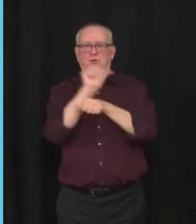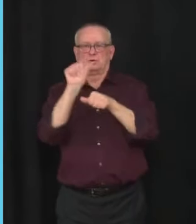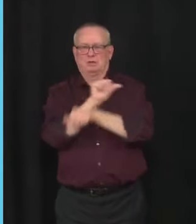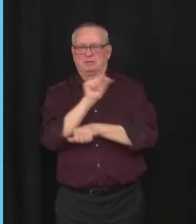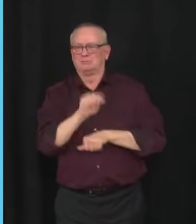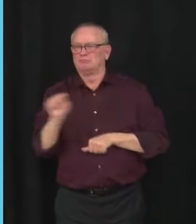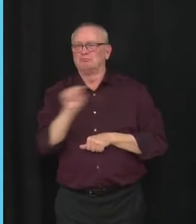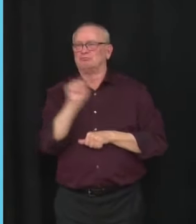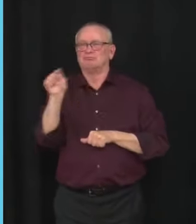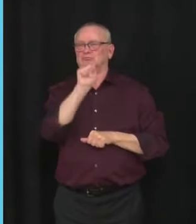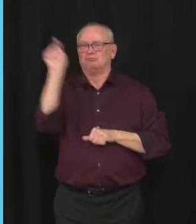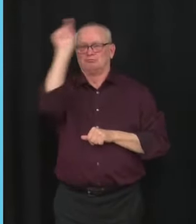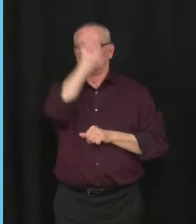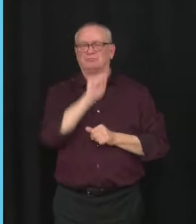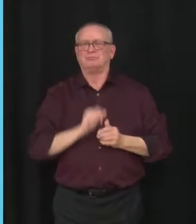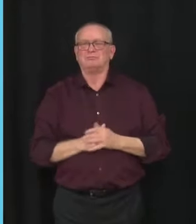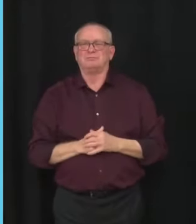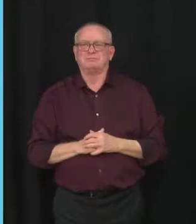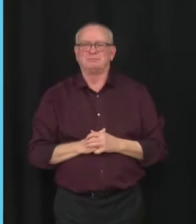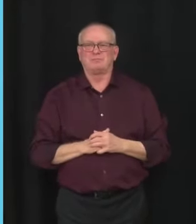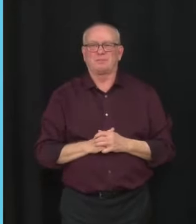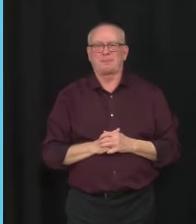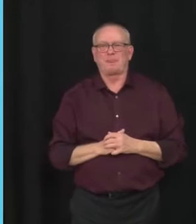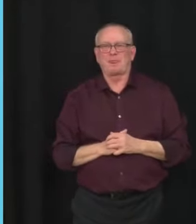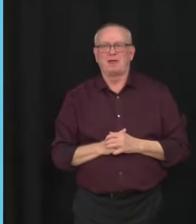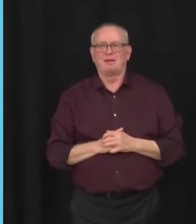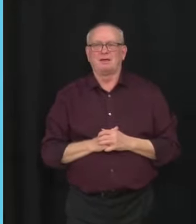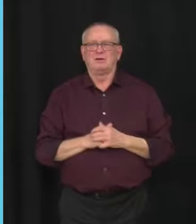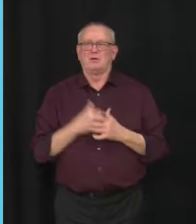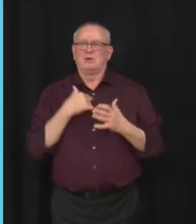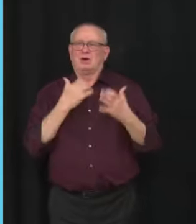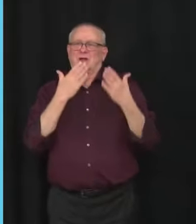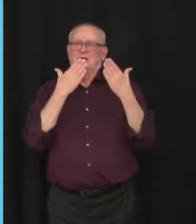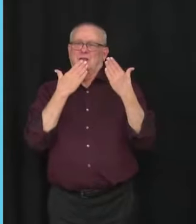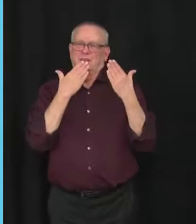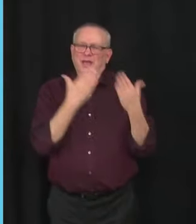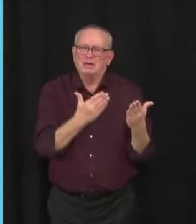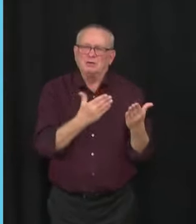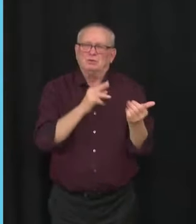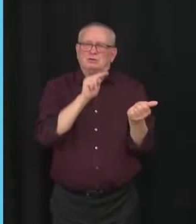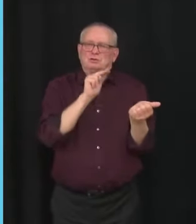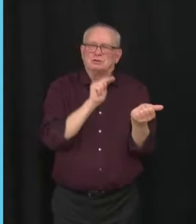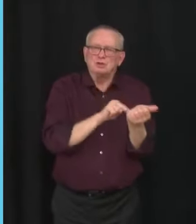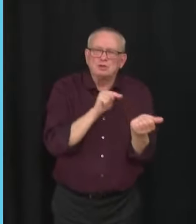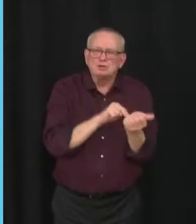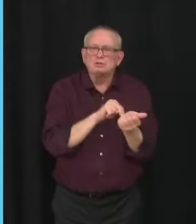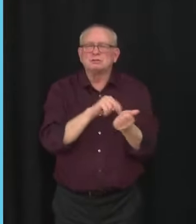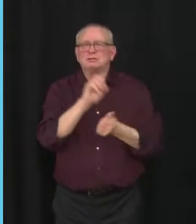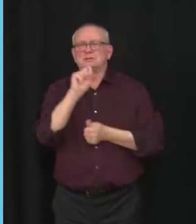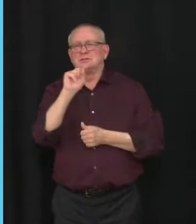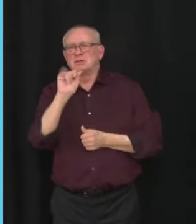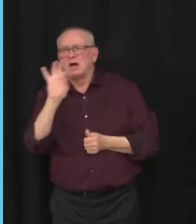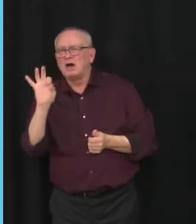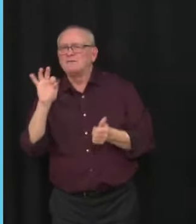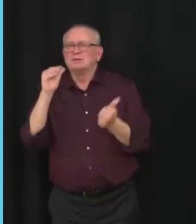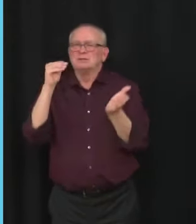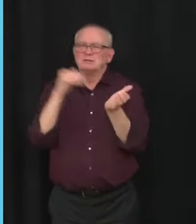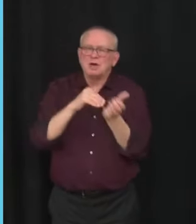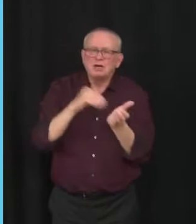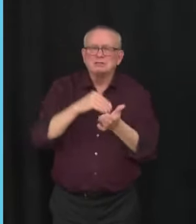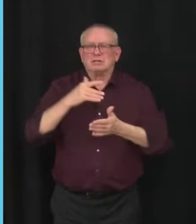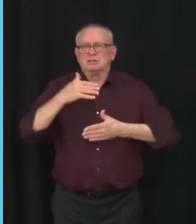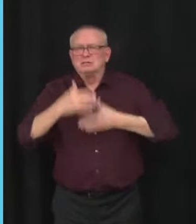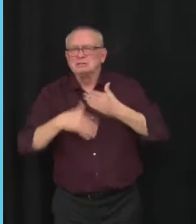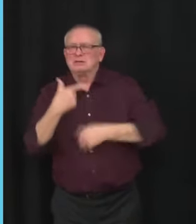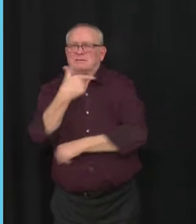add my sincere thanks to these teams for their tireless work to keep our provincial vaccination program running smoothly and efficiently over this past year.